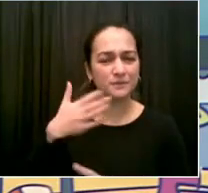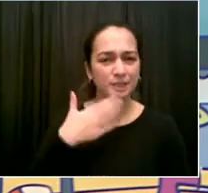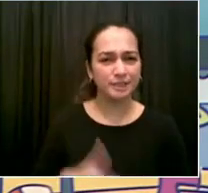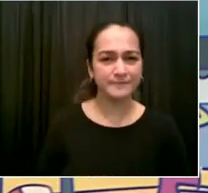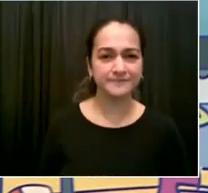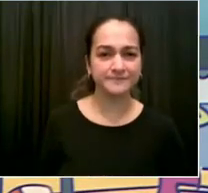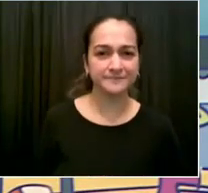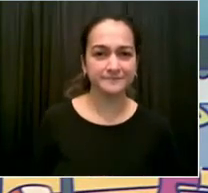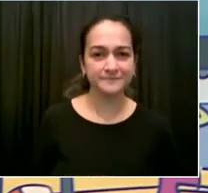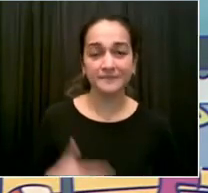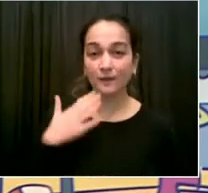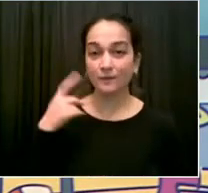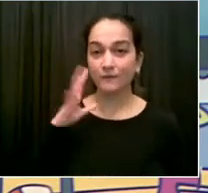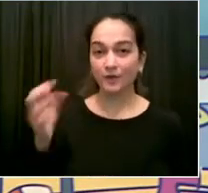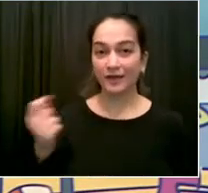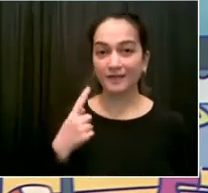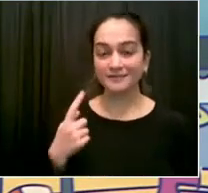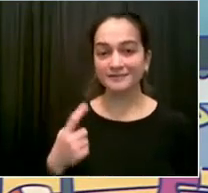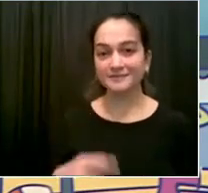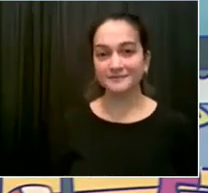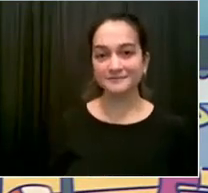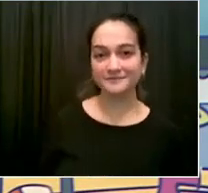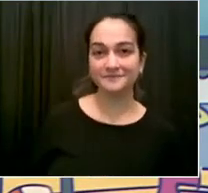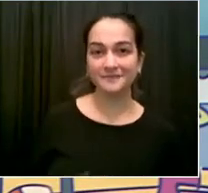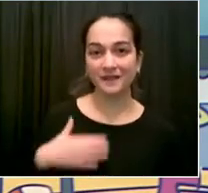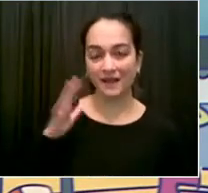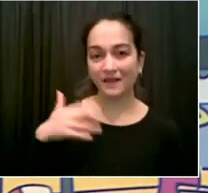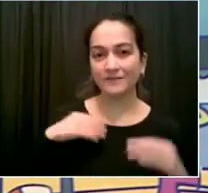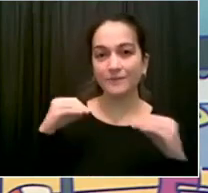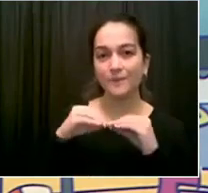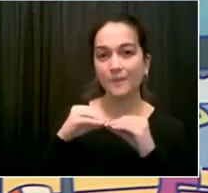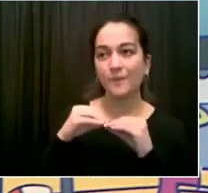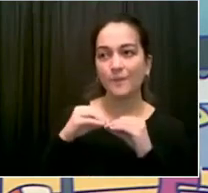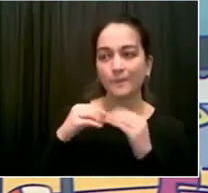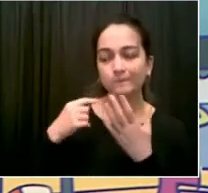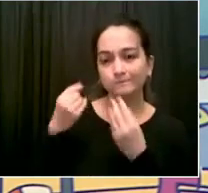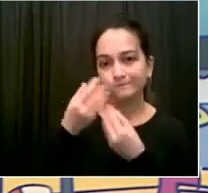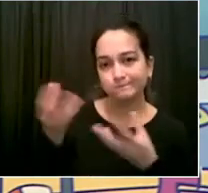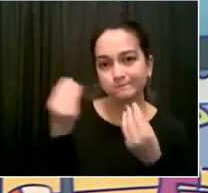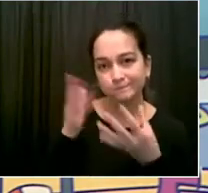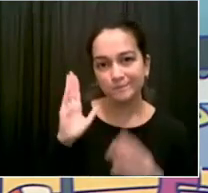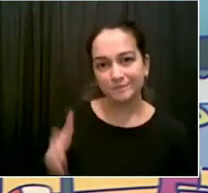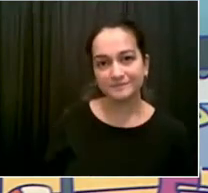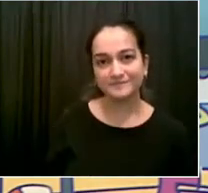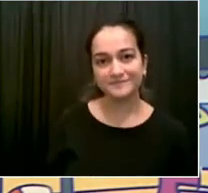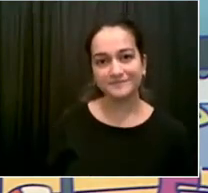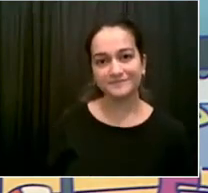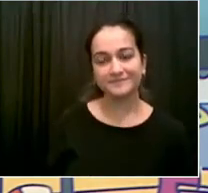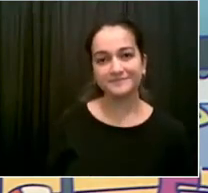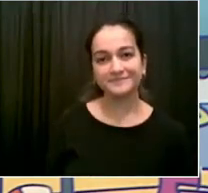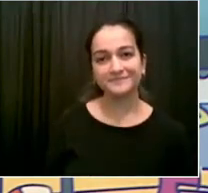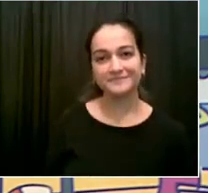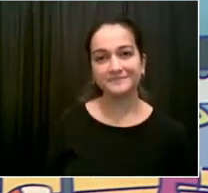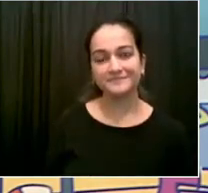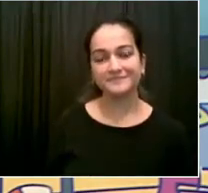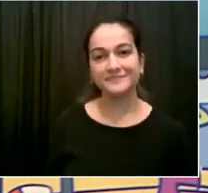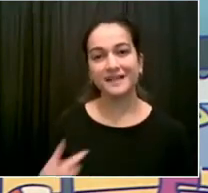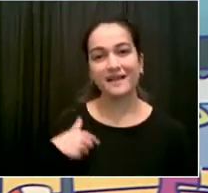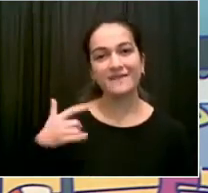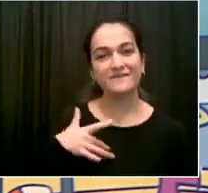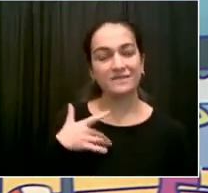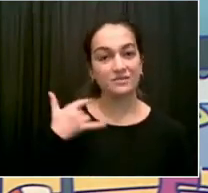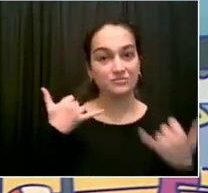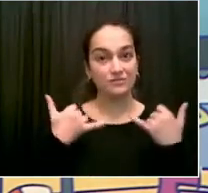different pieces emerge. But I absolutely am feeling urgency to look at the things that were never